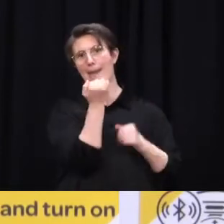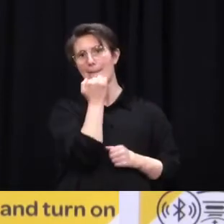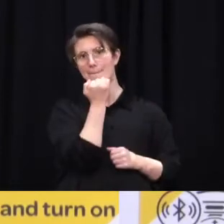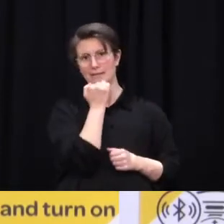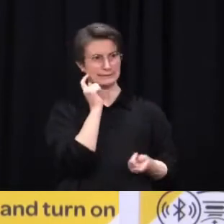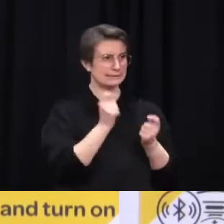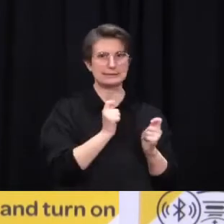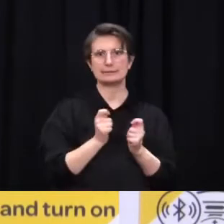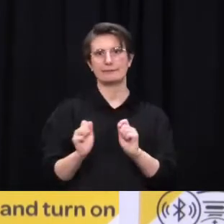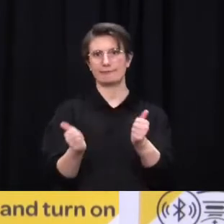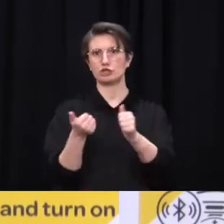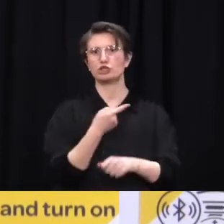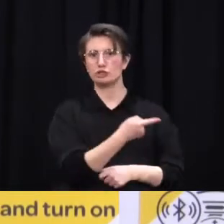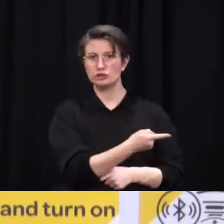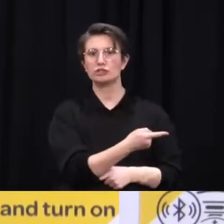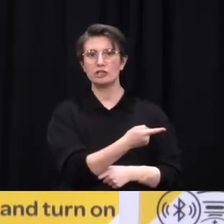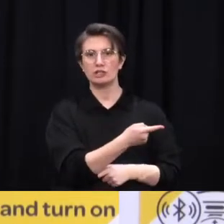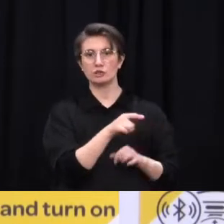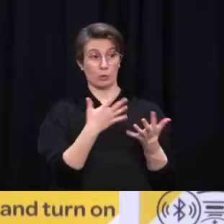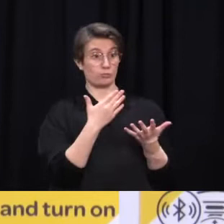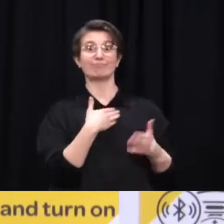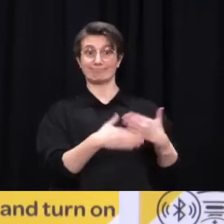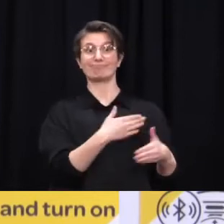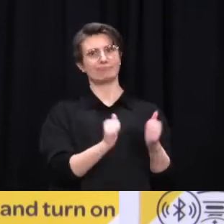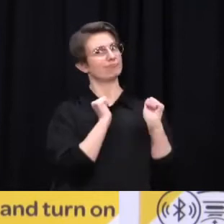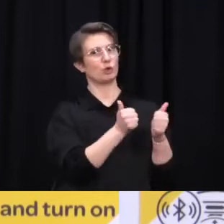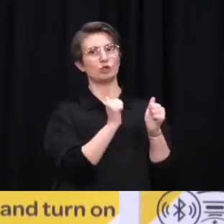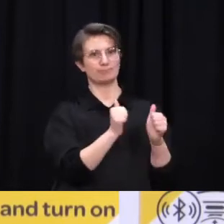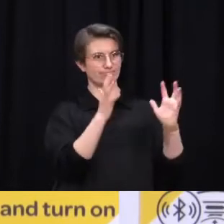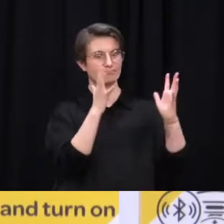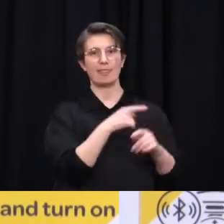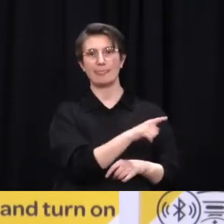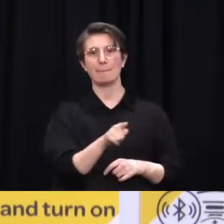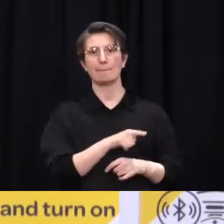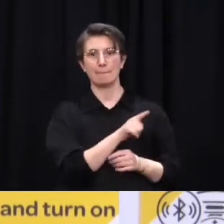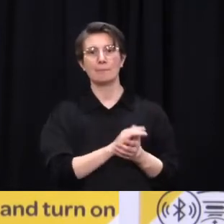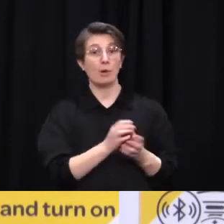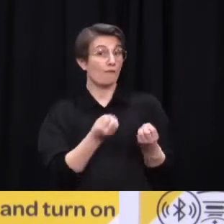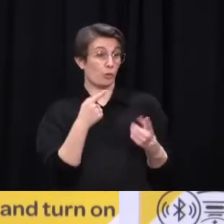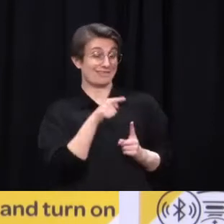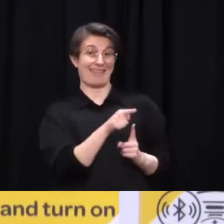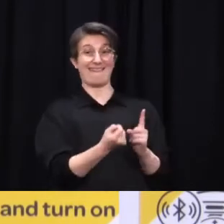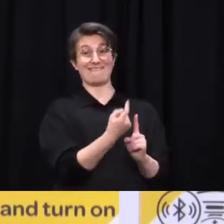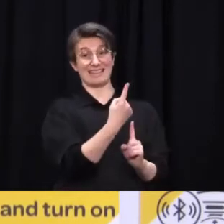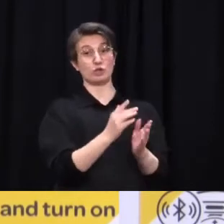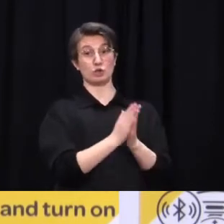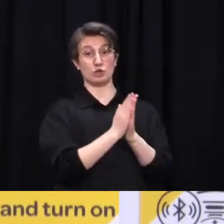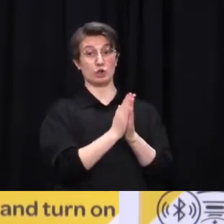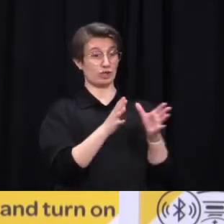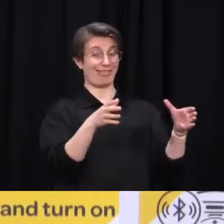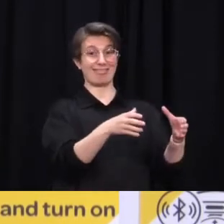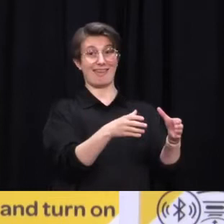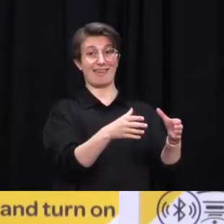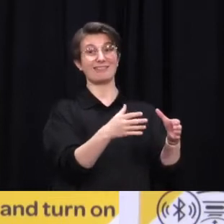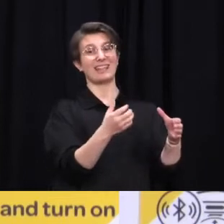tested we will identify any cases. But certainly there is a number of cases now around that event including three of our cases down here in Wellington